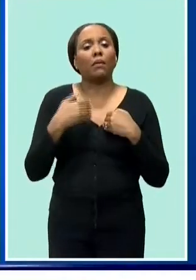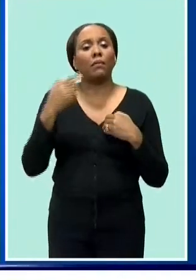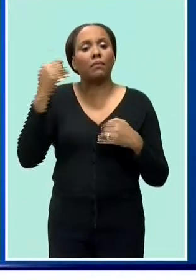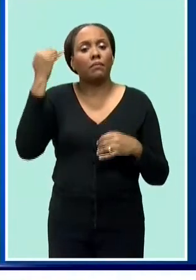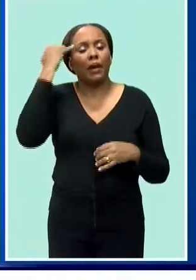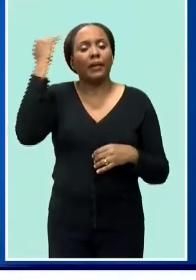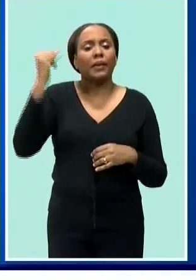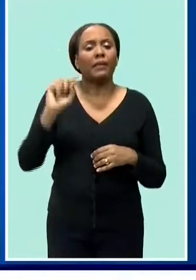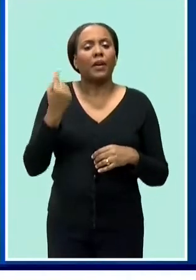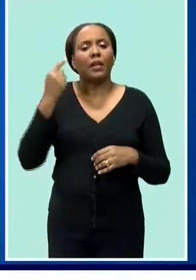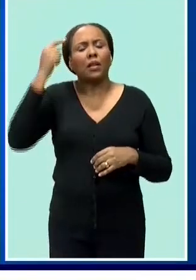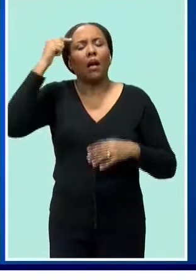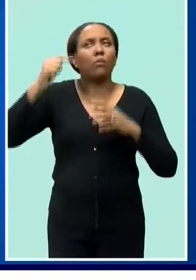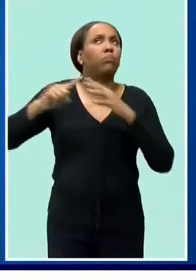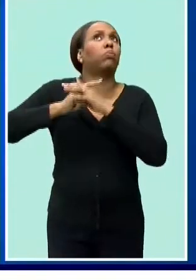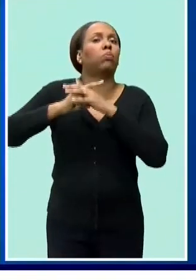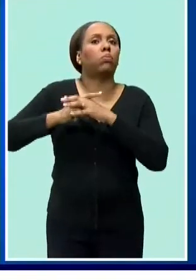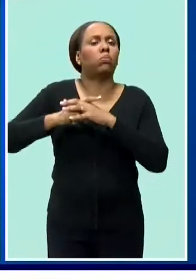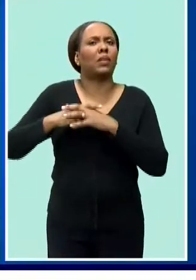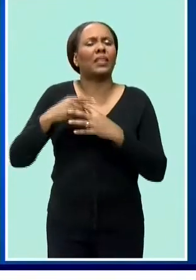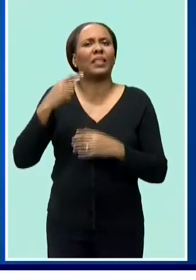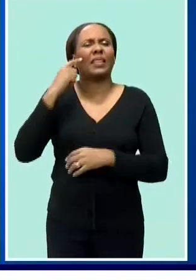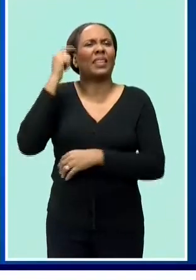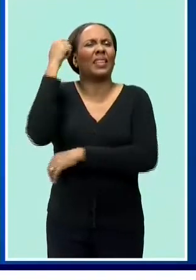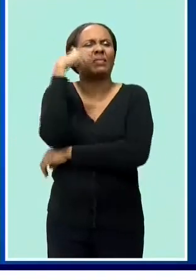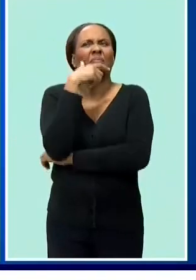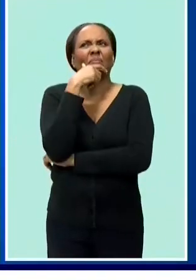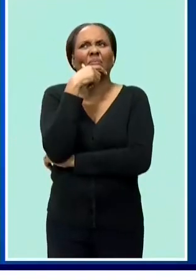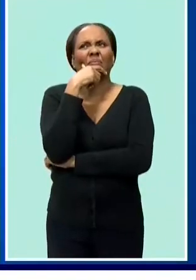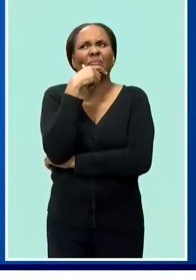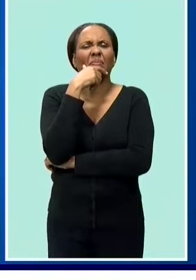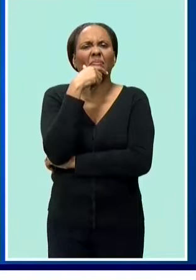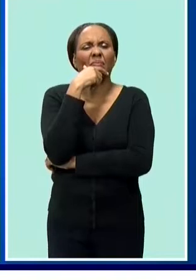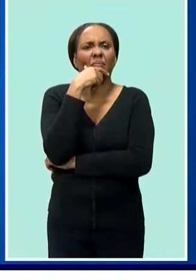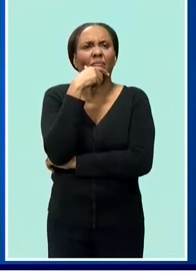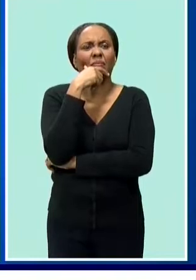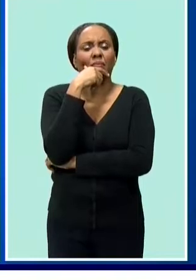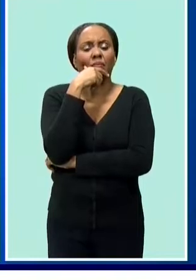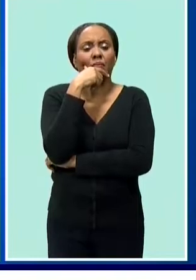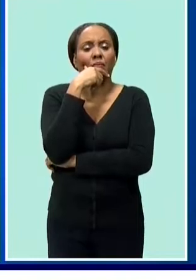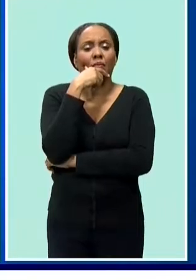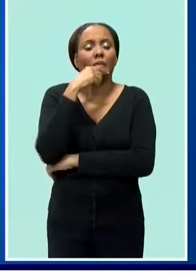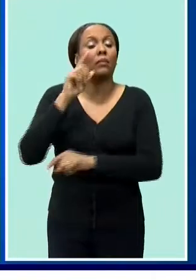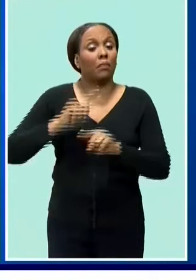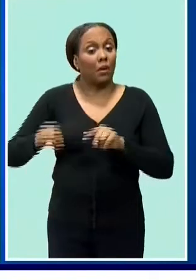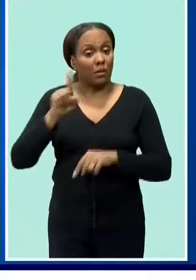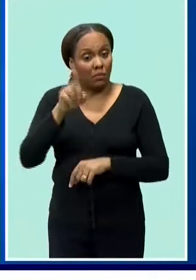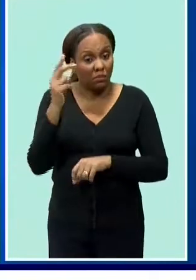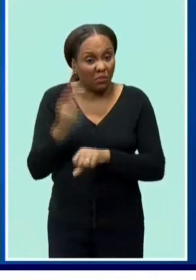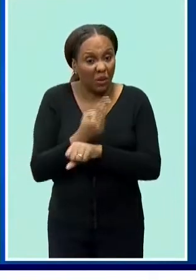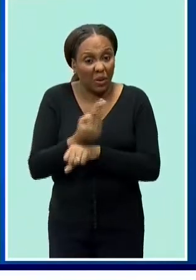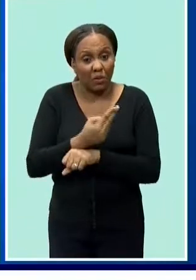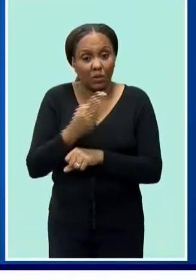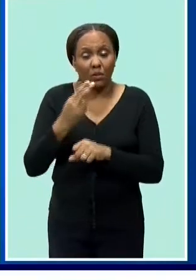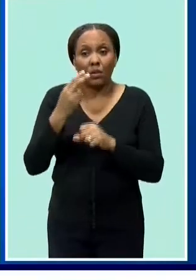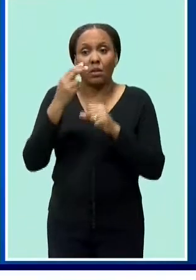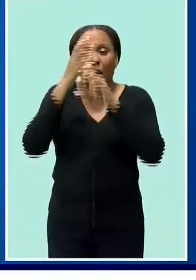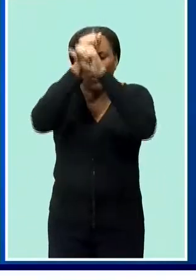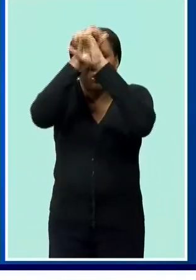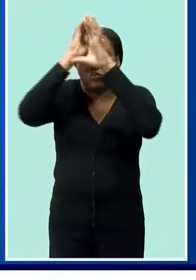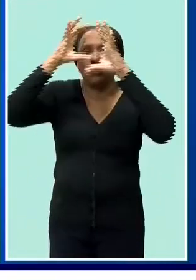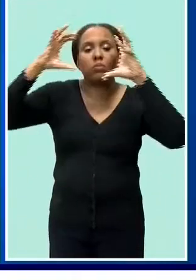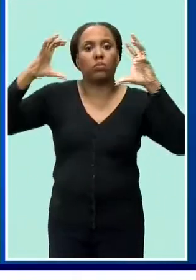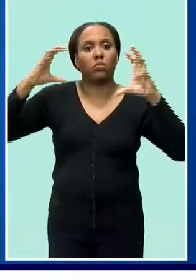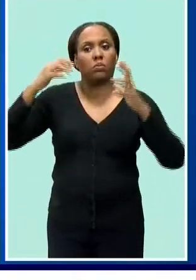and i'm saying to you and i implore you to use your creative imagination to help rescue